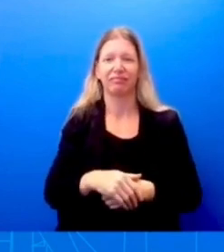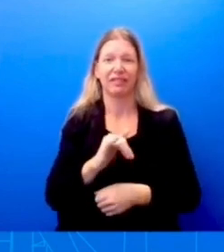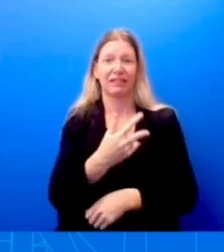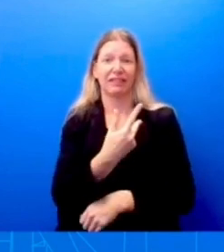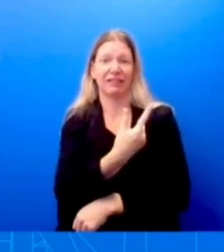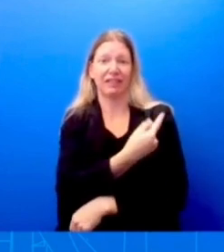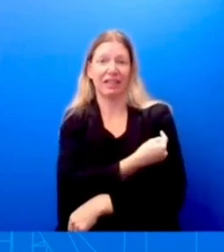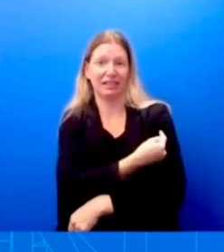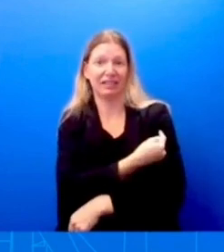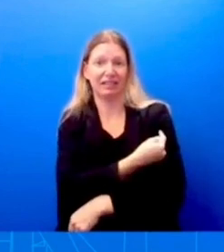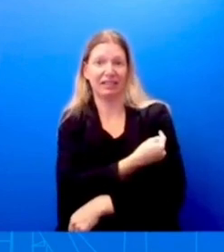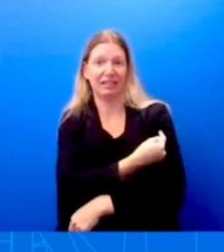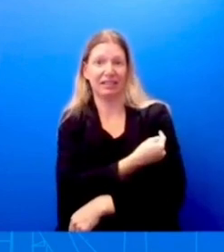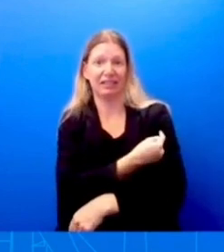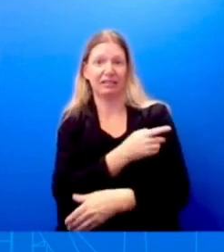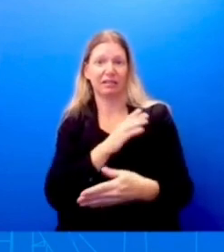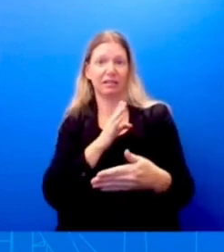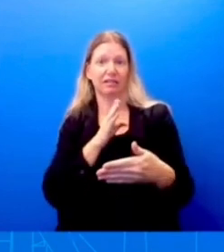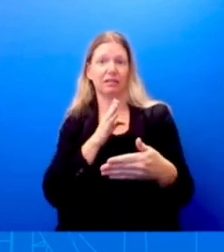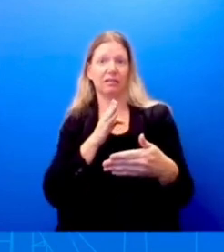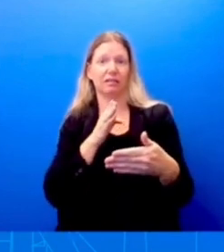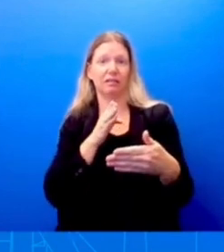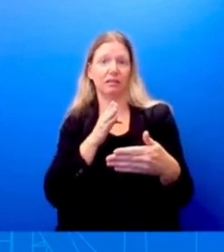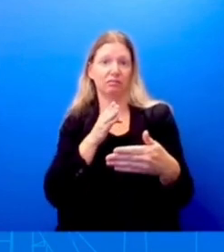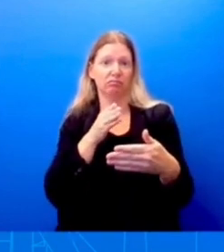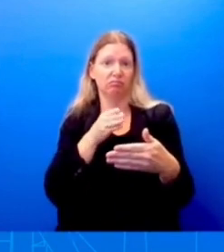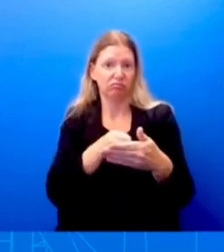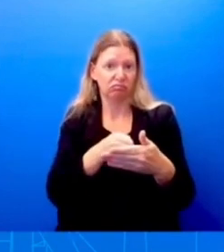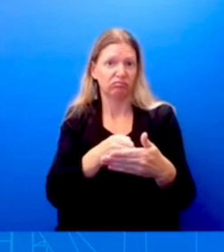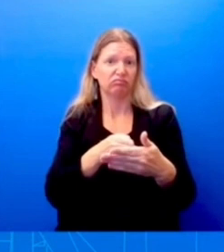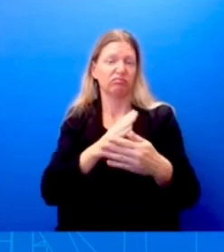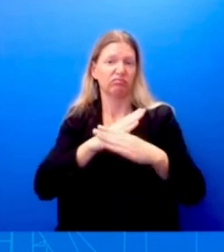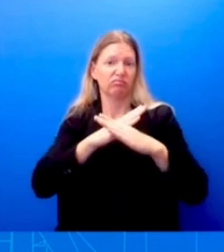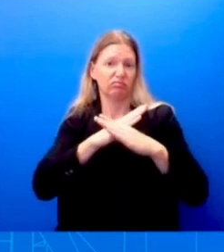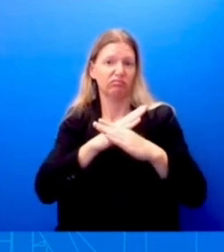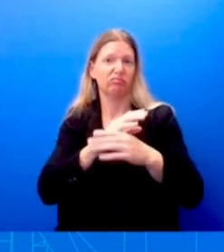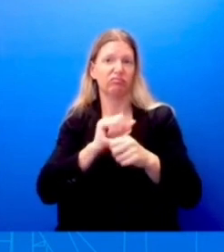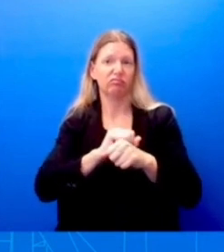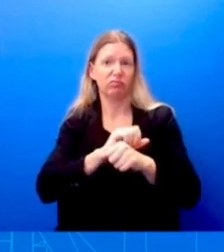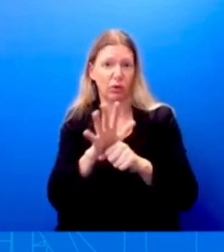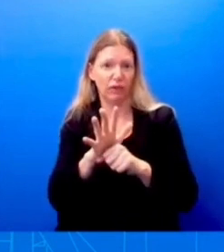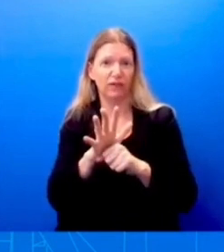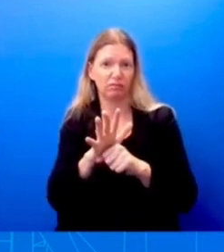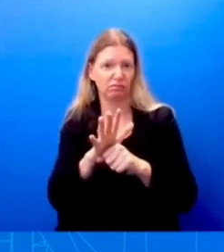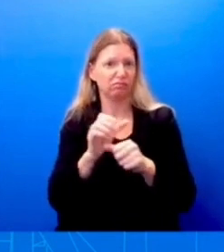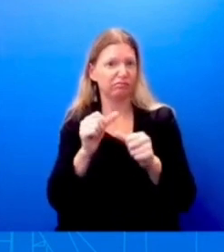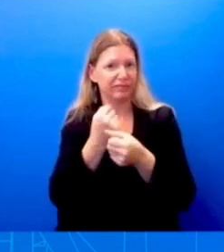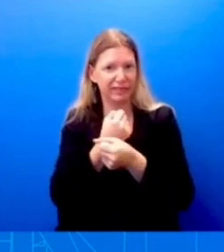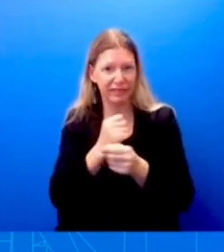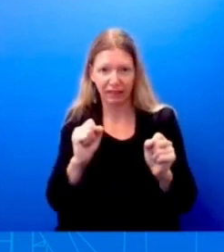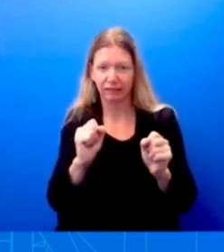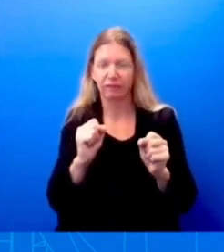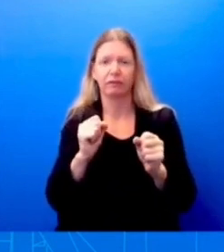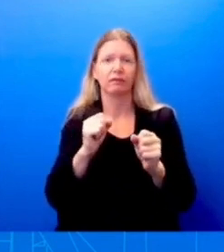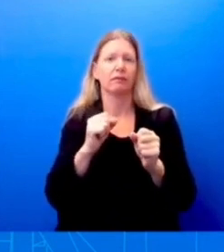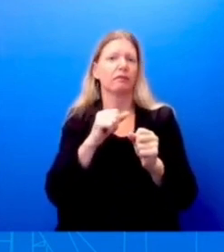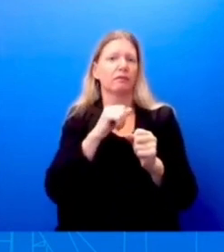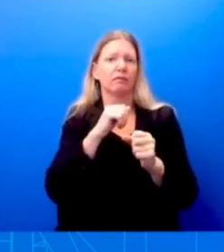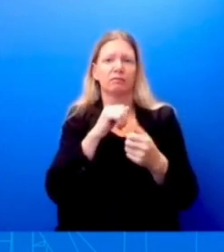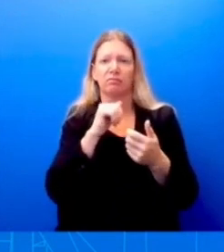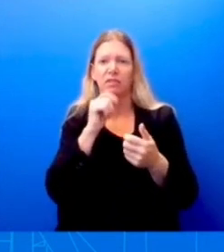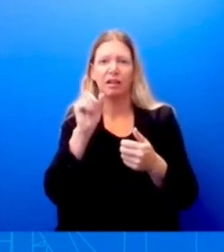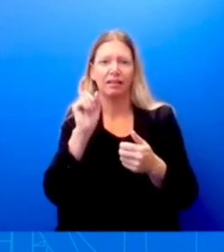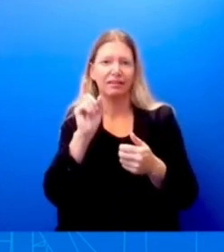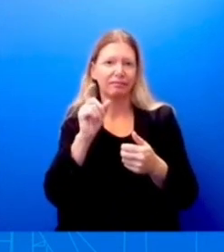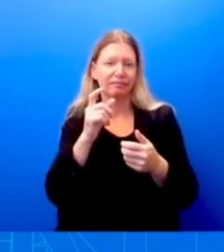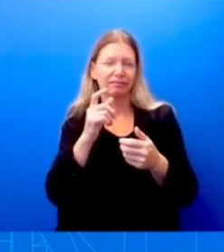safest protection for avoiding hospitalization, long-term health outcomes and death, which is why we are we are going to be encouraging Americans to stay